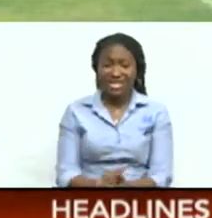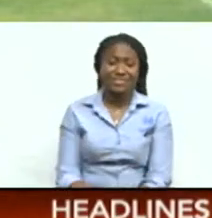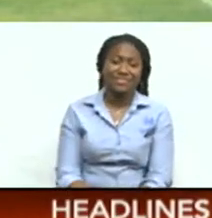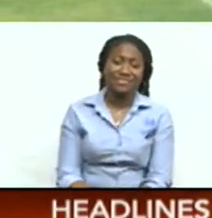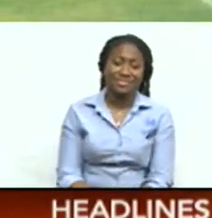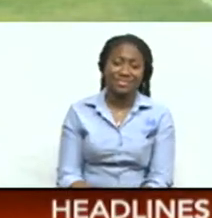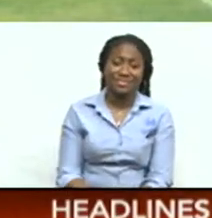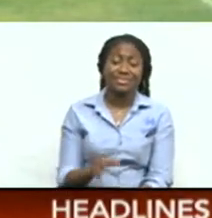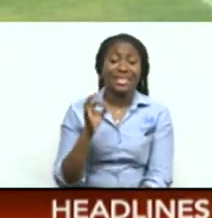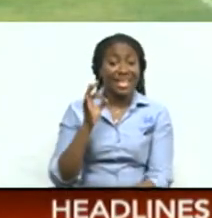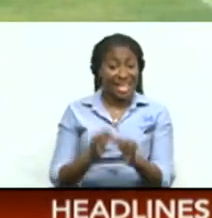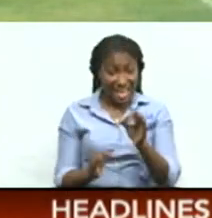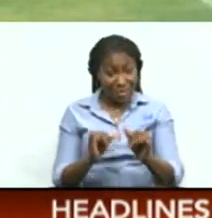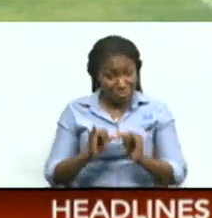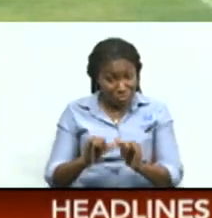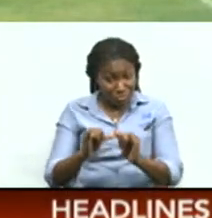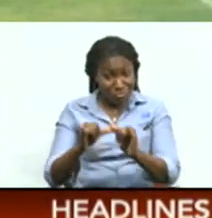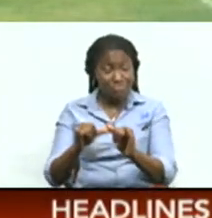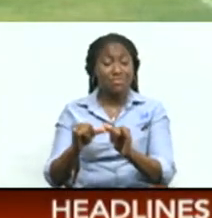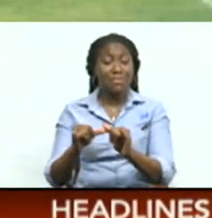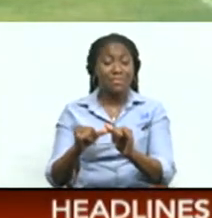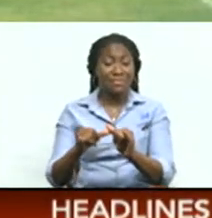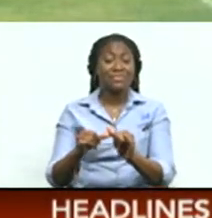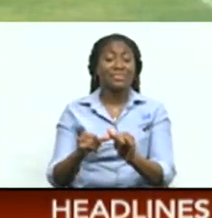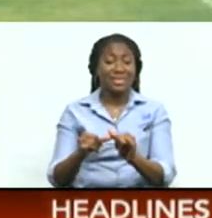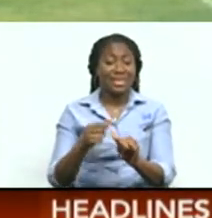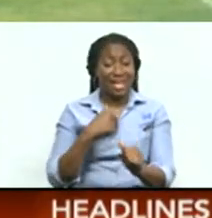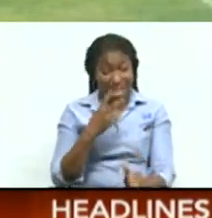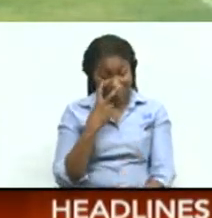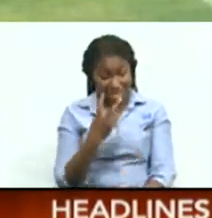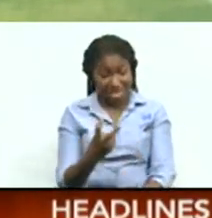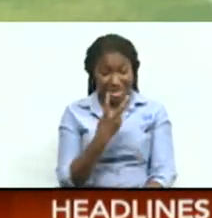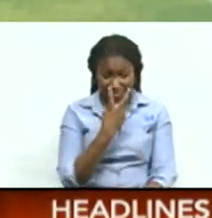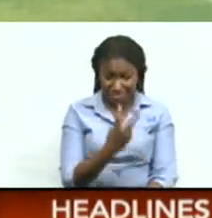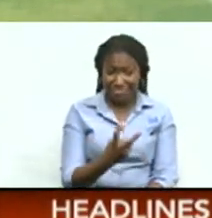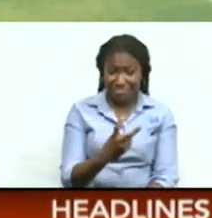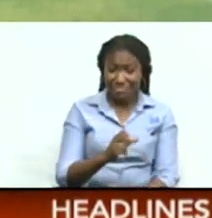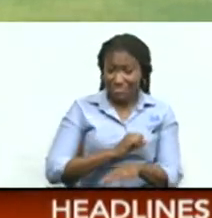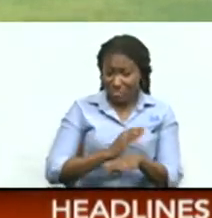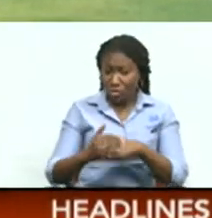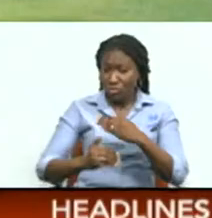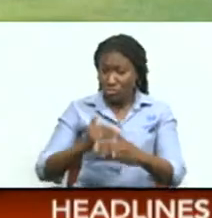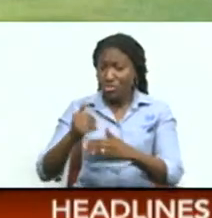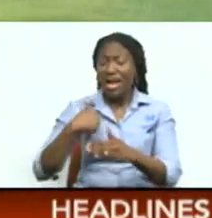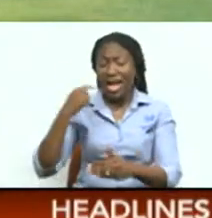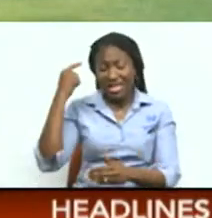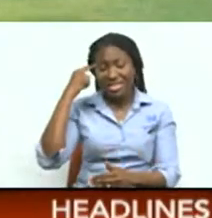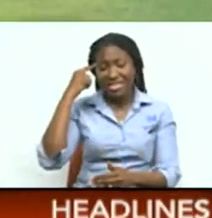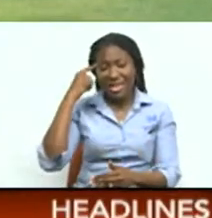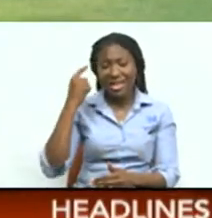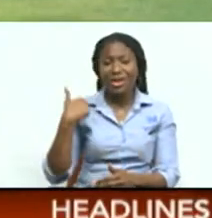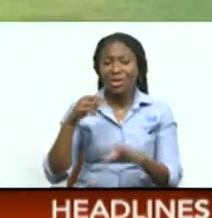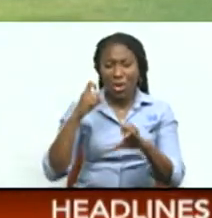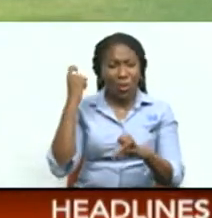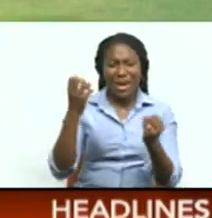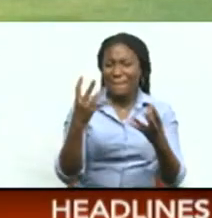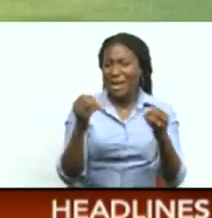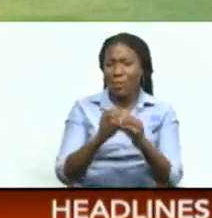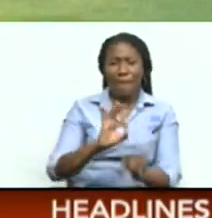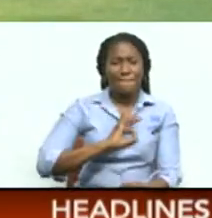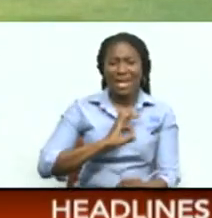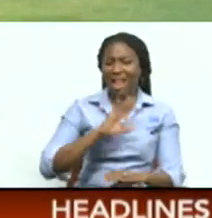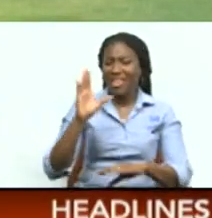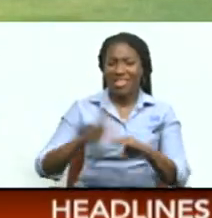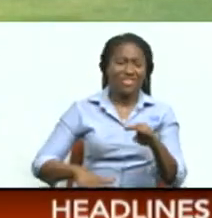If they go the way I think they can go, and I've seen them go along that road I think we're going to win many more medals than